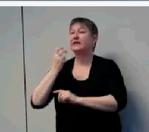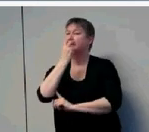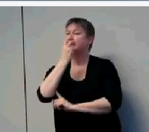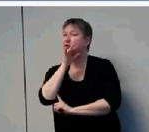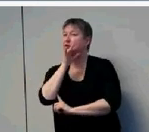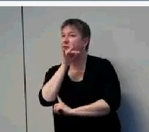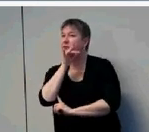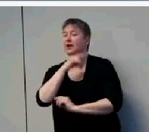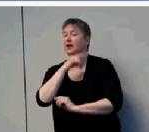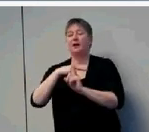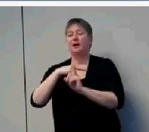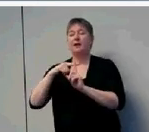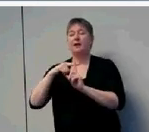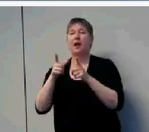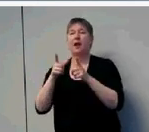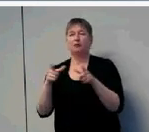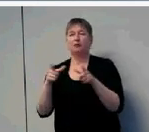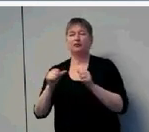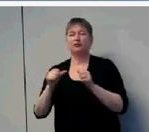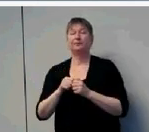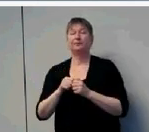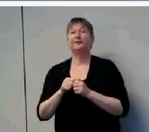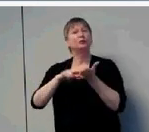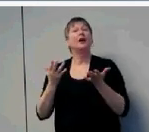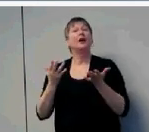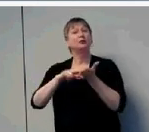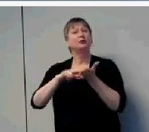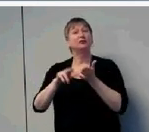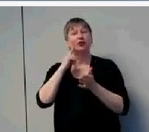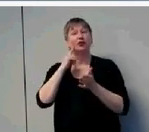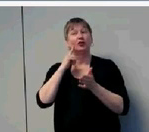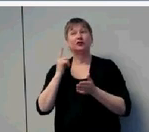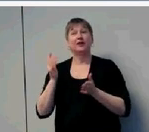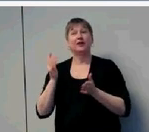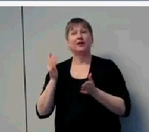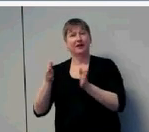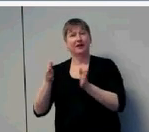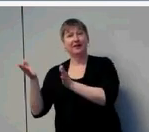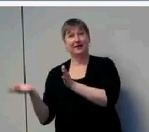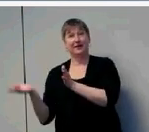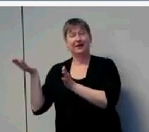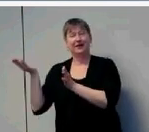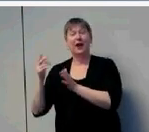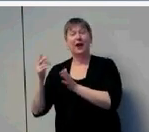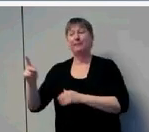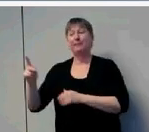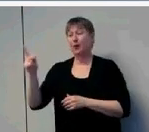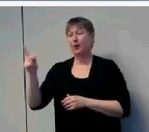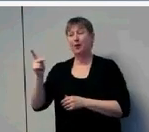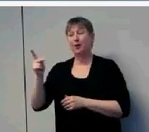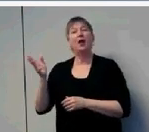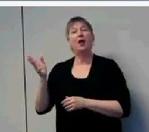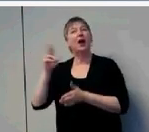in purple, they suggest that many children who are hard of hearing function just like their hearing